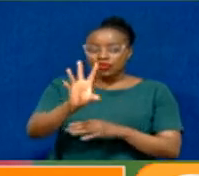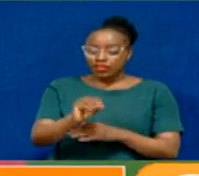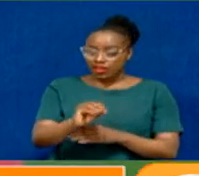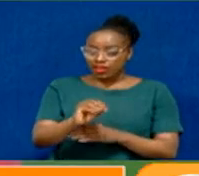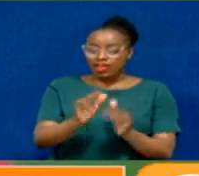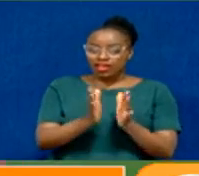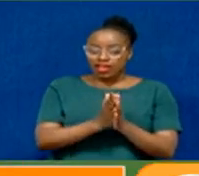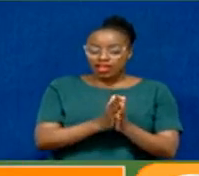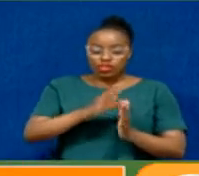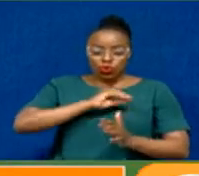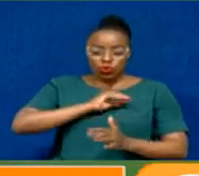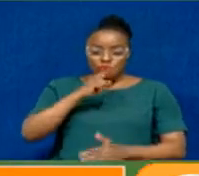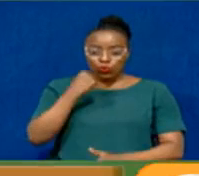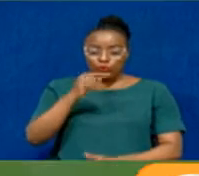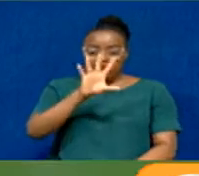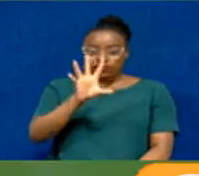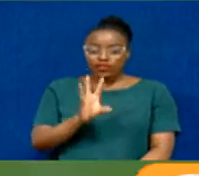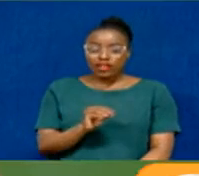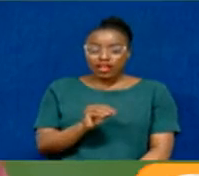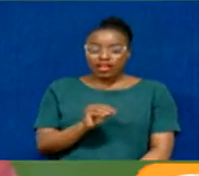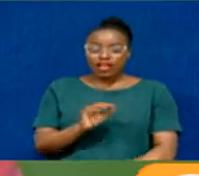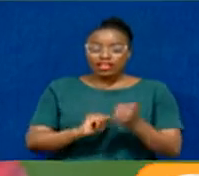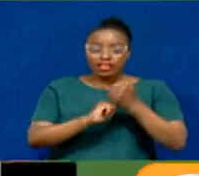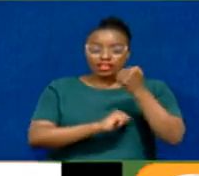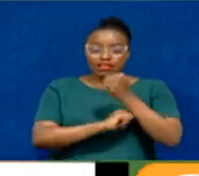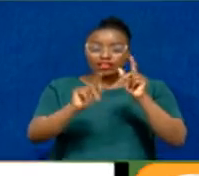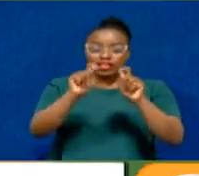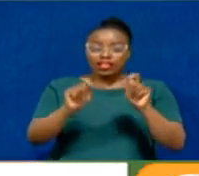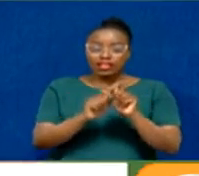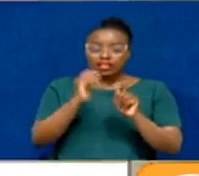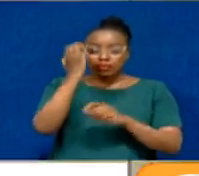and owned by Africa with the support of Team Europe.